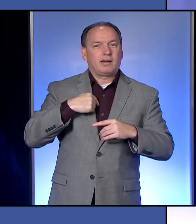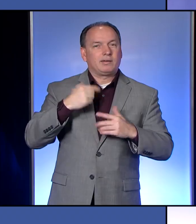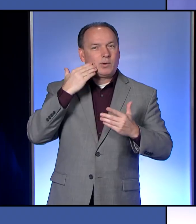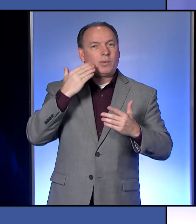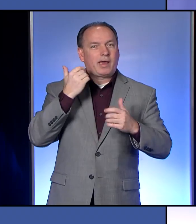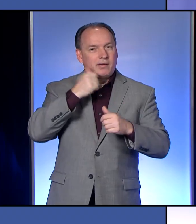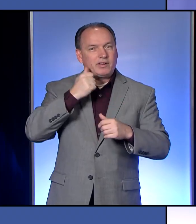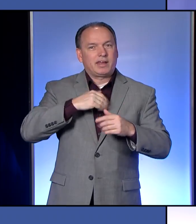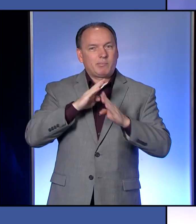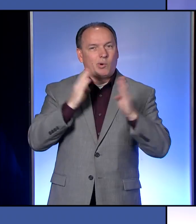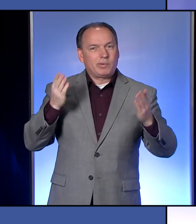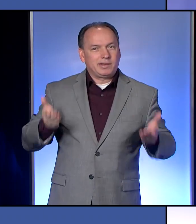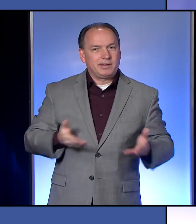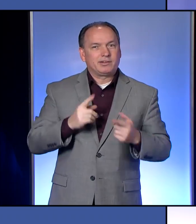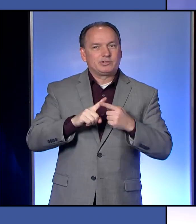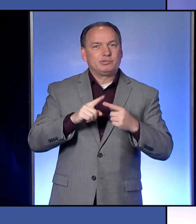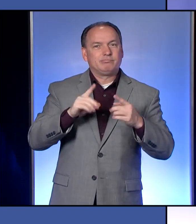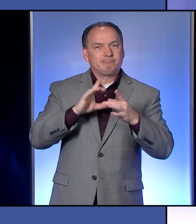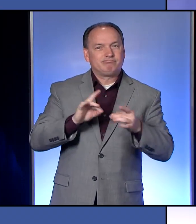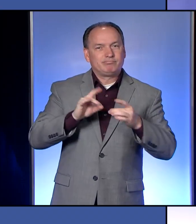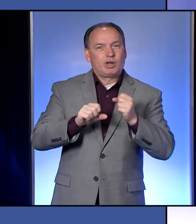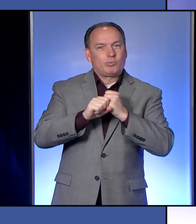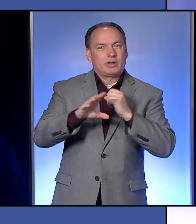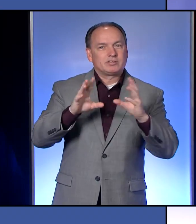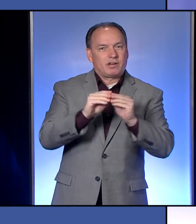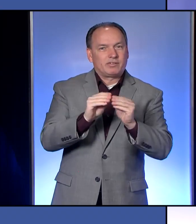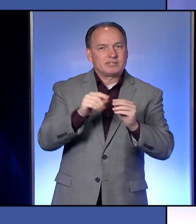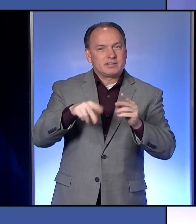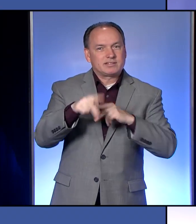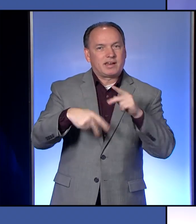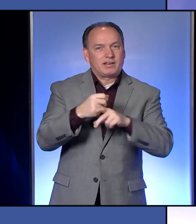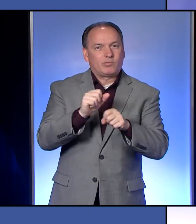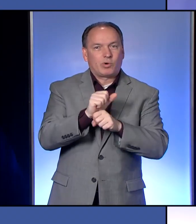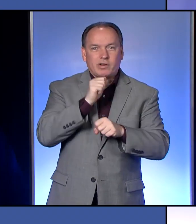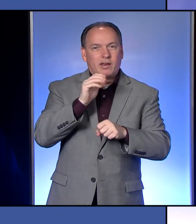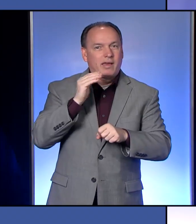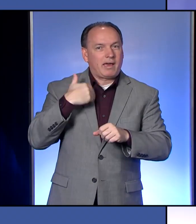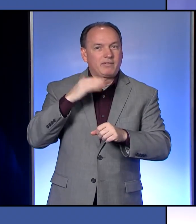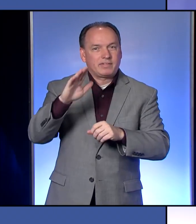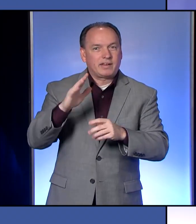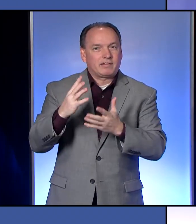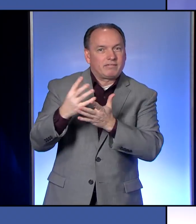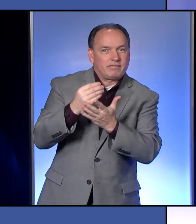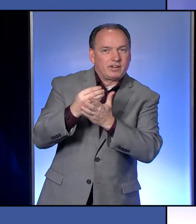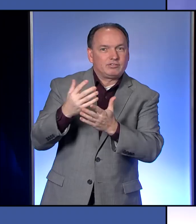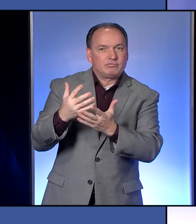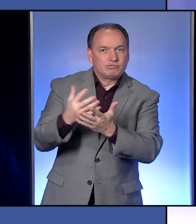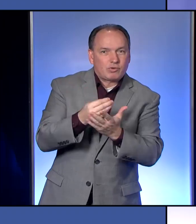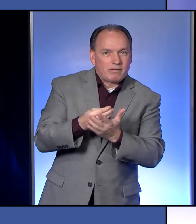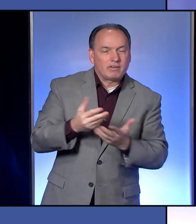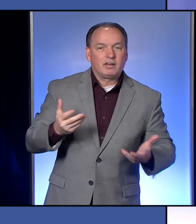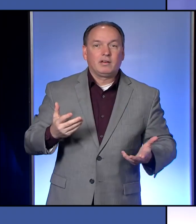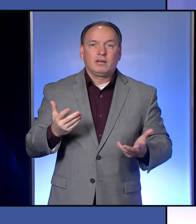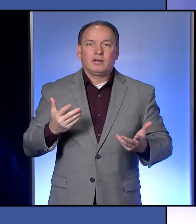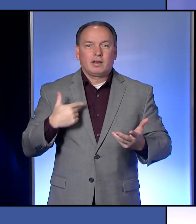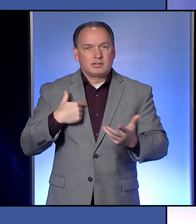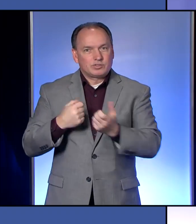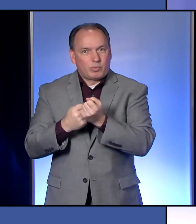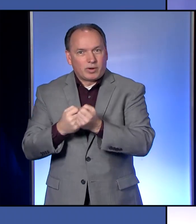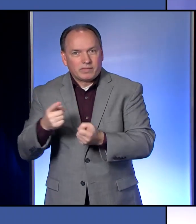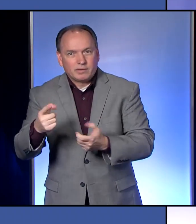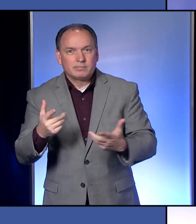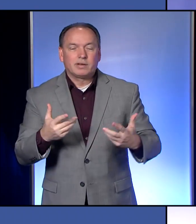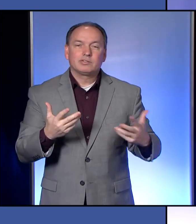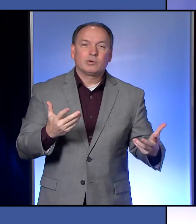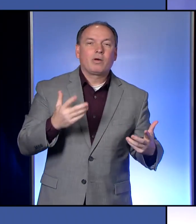every single day so I can do this type of work, not having their fun drive and supporting them. And so, think